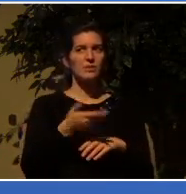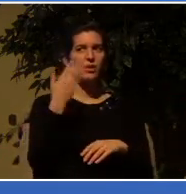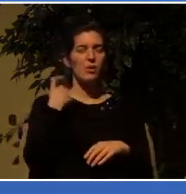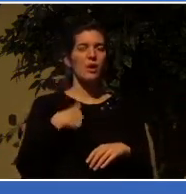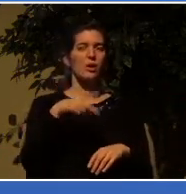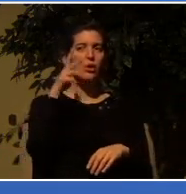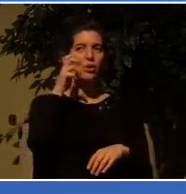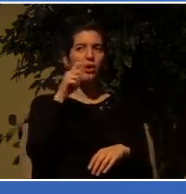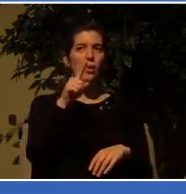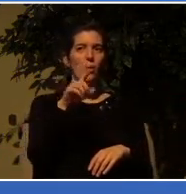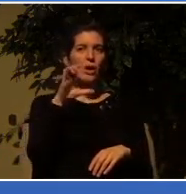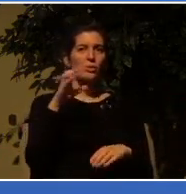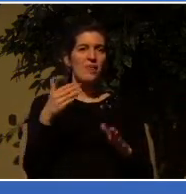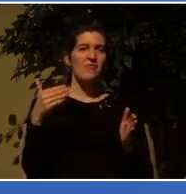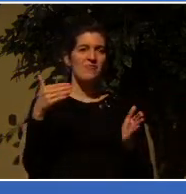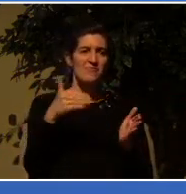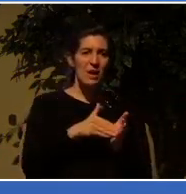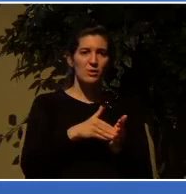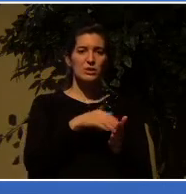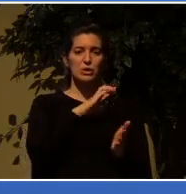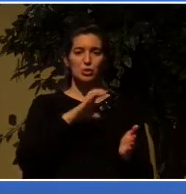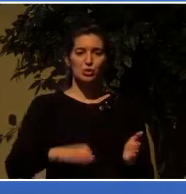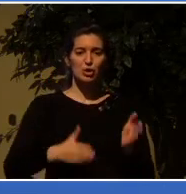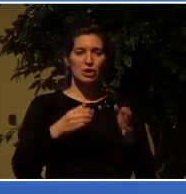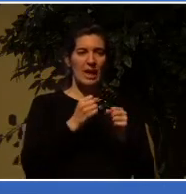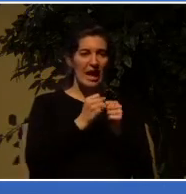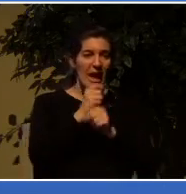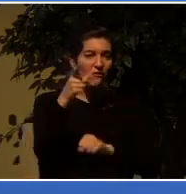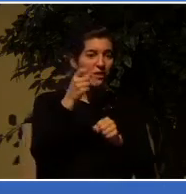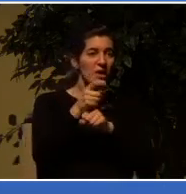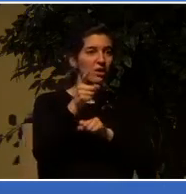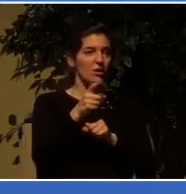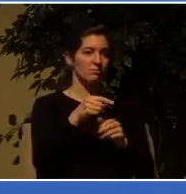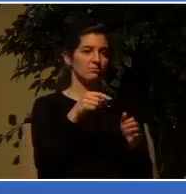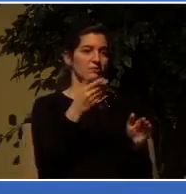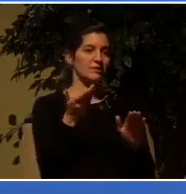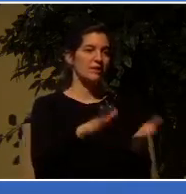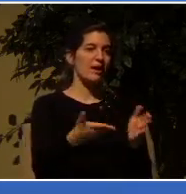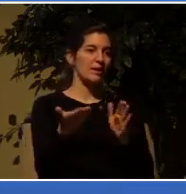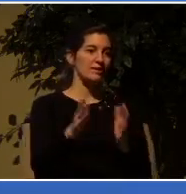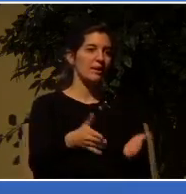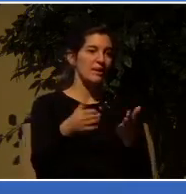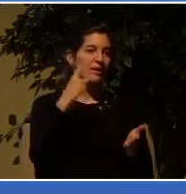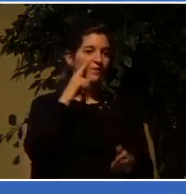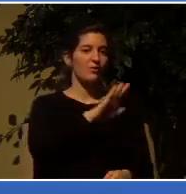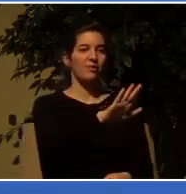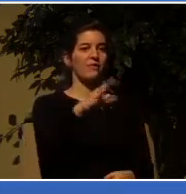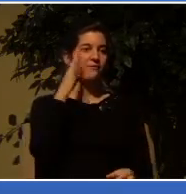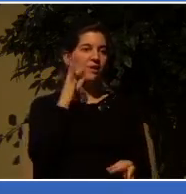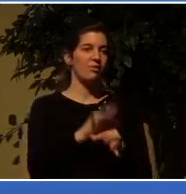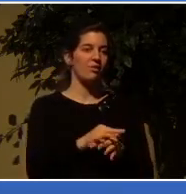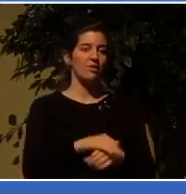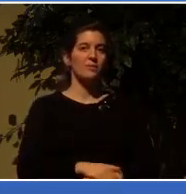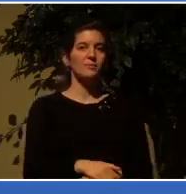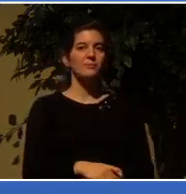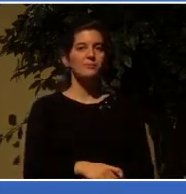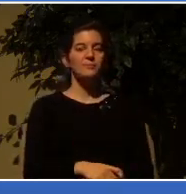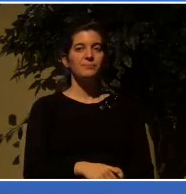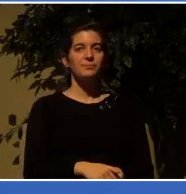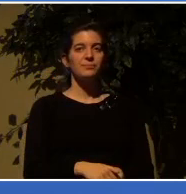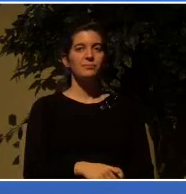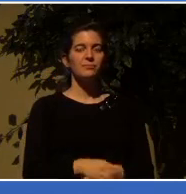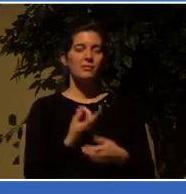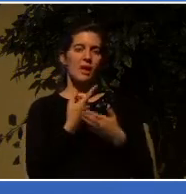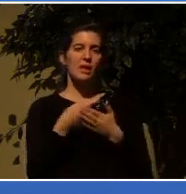a year are being martyred for their faith. And if you have followed the news again this past week, story out